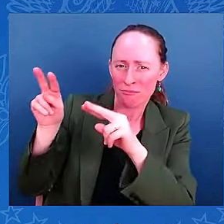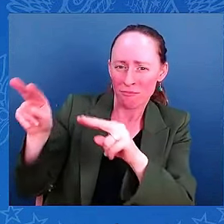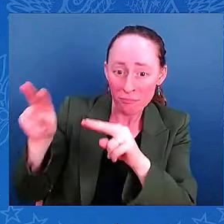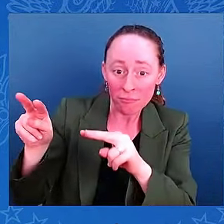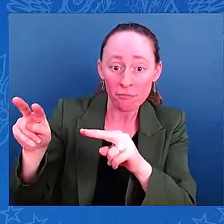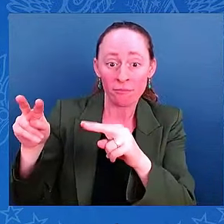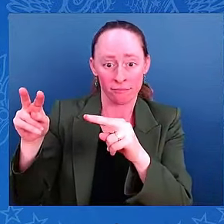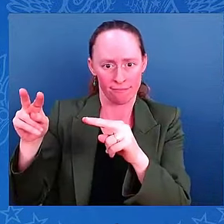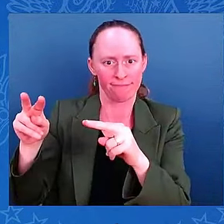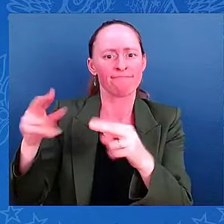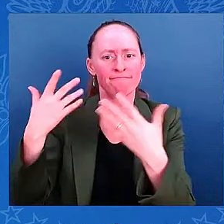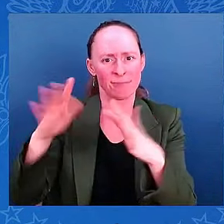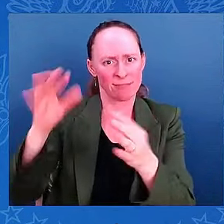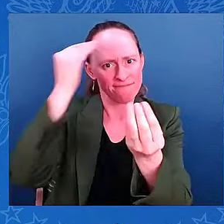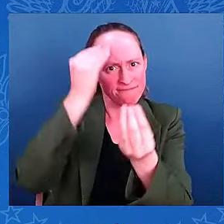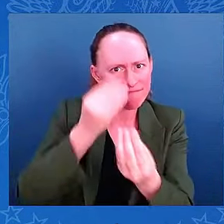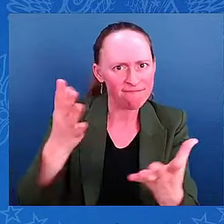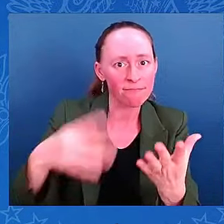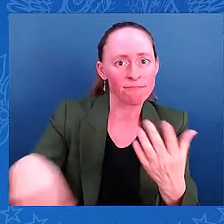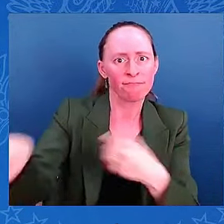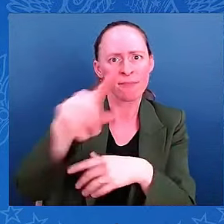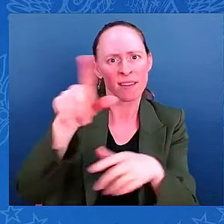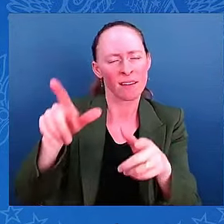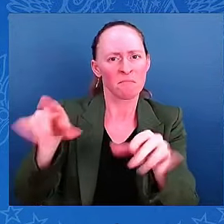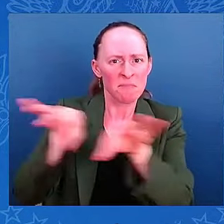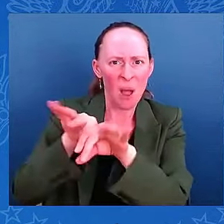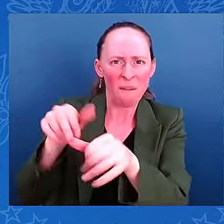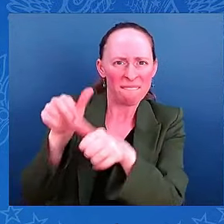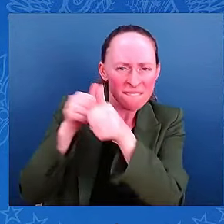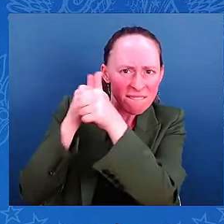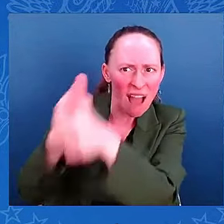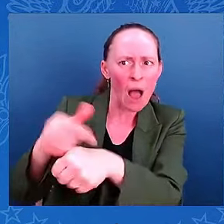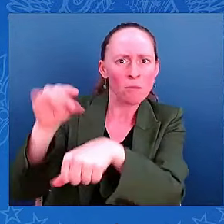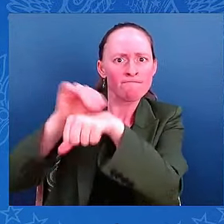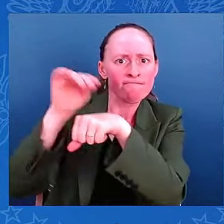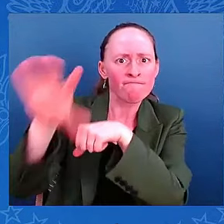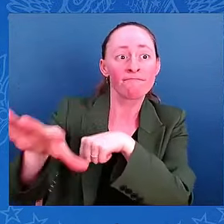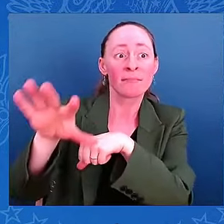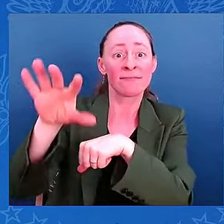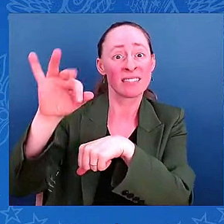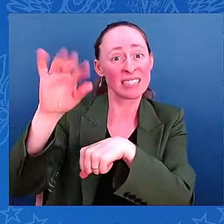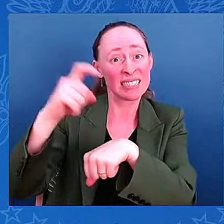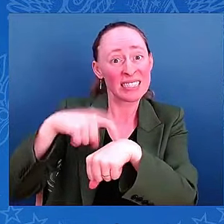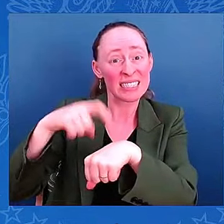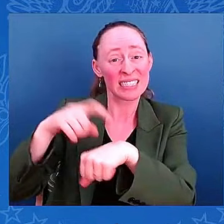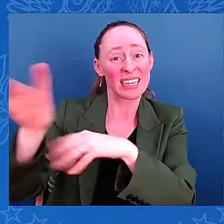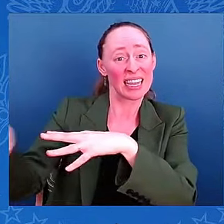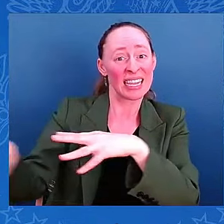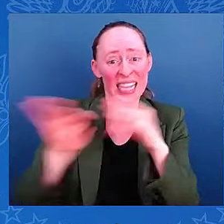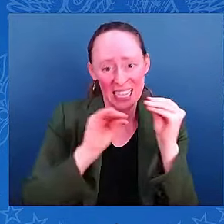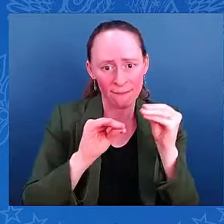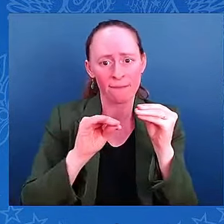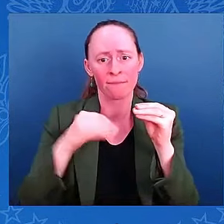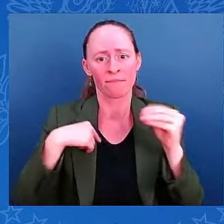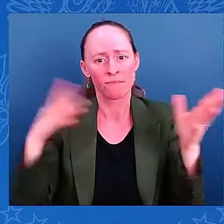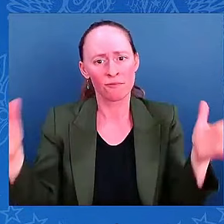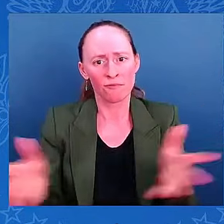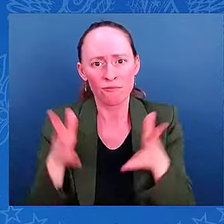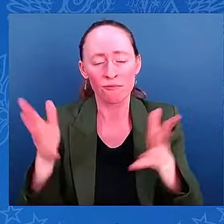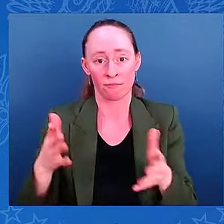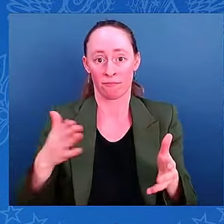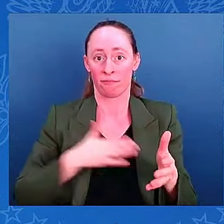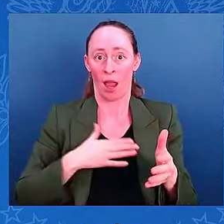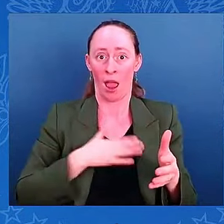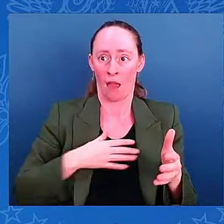I'd just like to emphasize that my first responders, and as one of the critical first-response agencies pours a hurricane response like that,